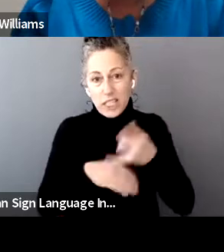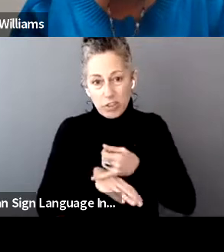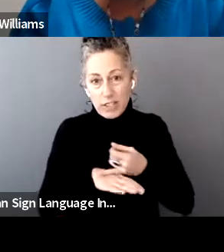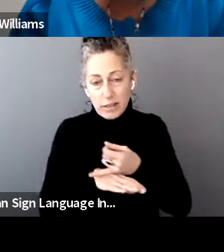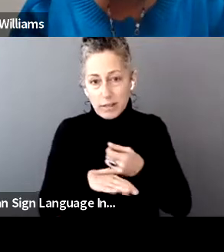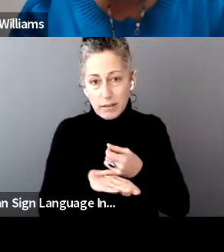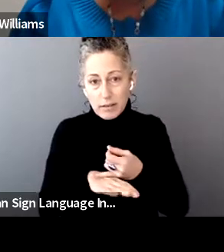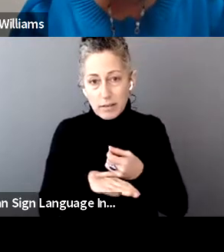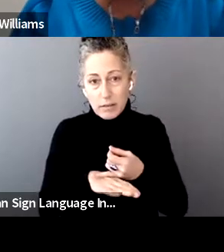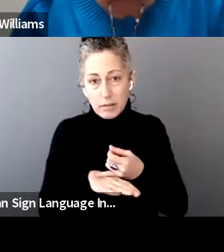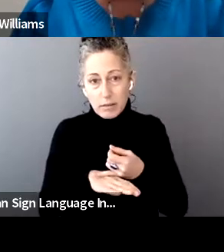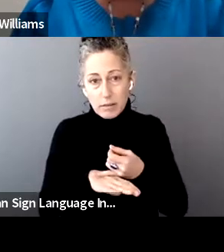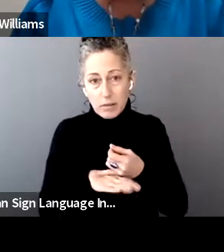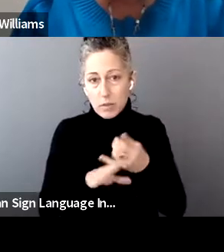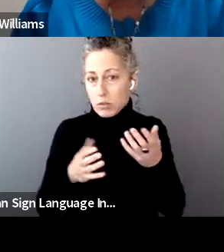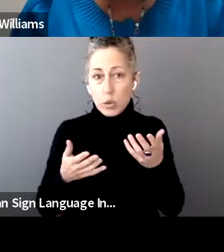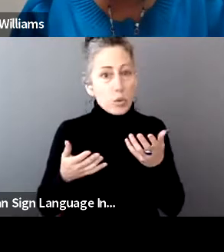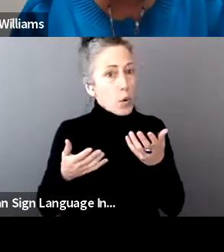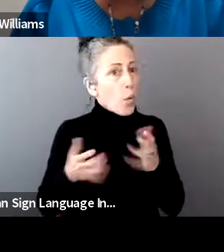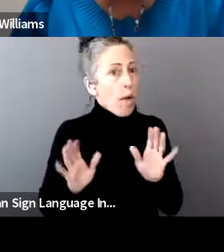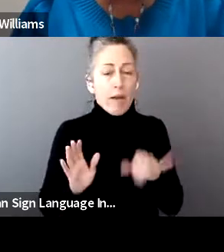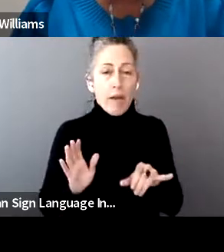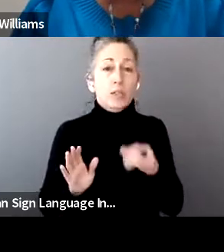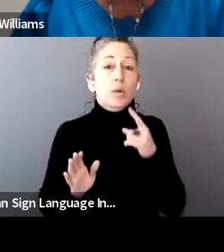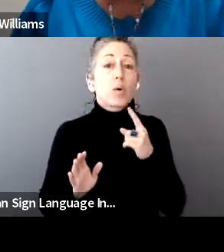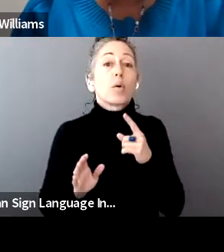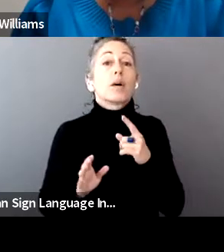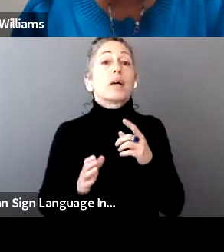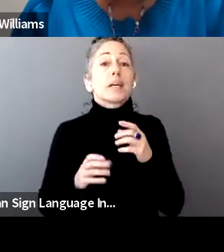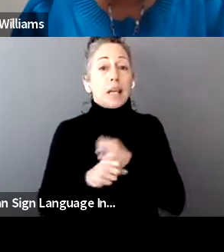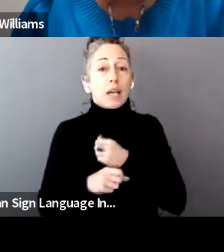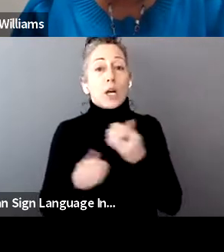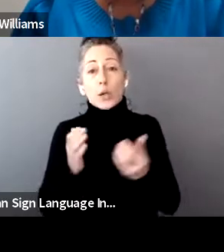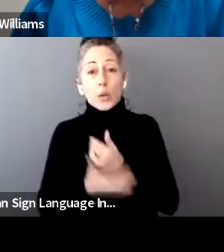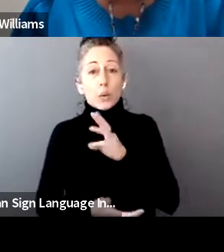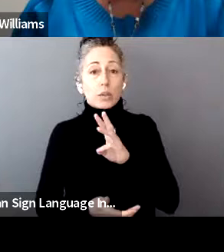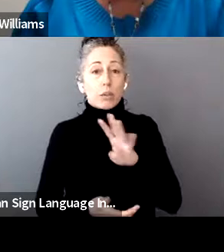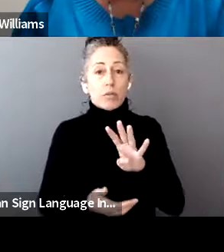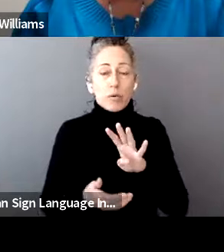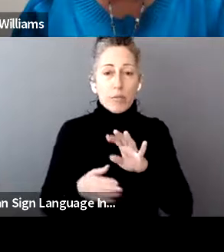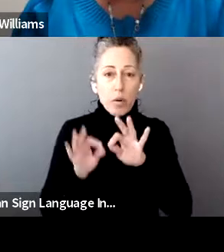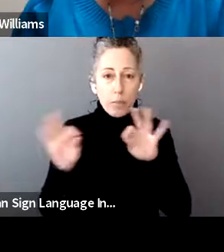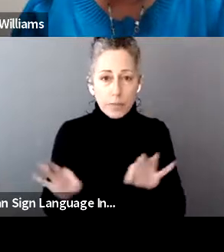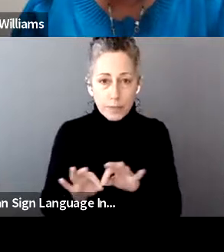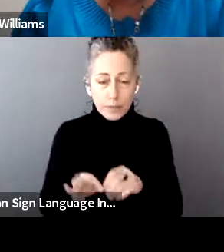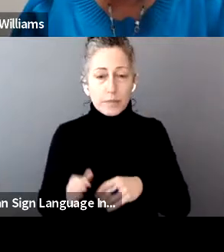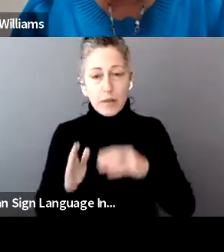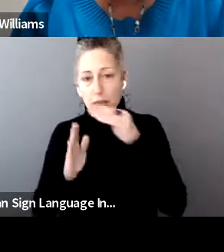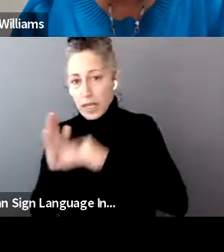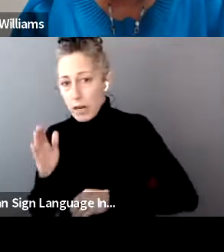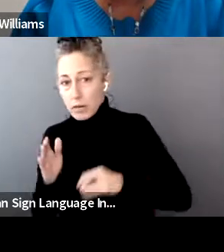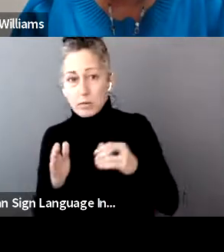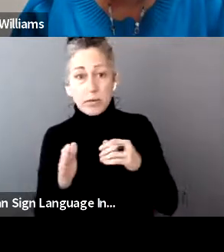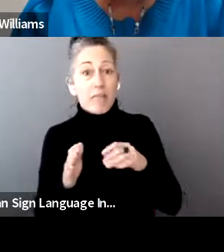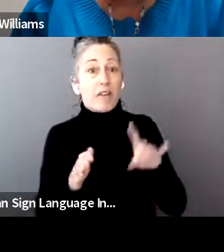shouldn't want to fall into a pitfall. Get a new W-4 form. Fill it out in its completeness. Seek help if you need help